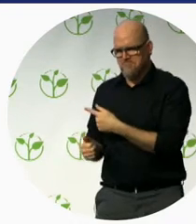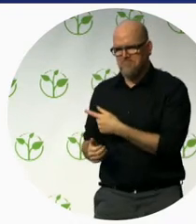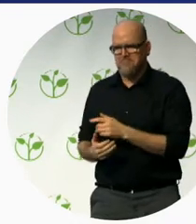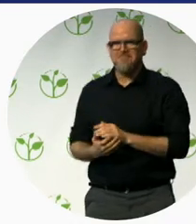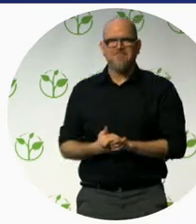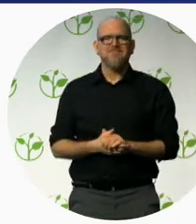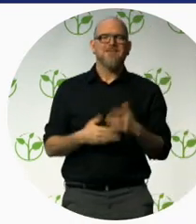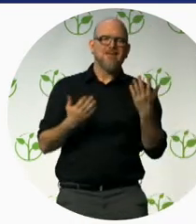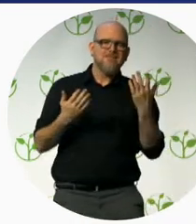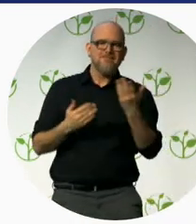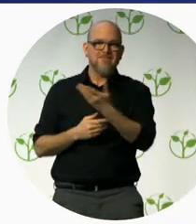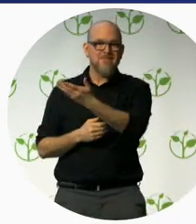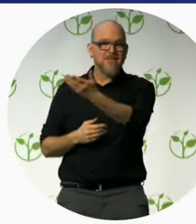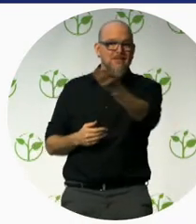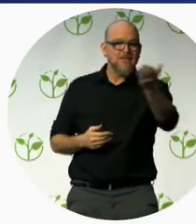become a change maker.